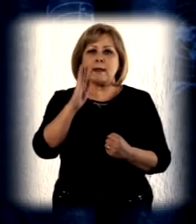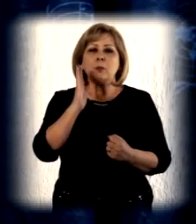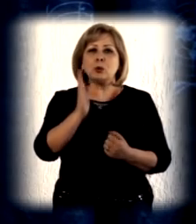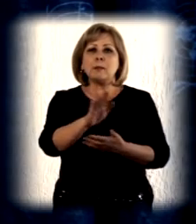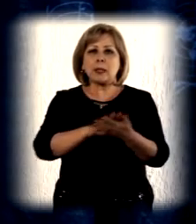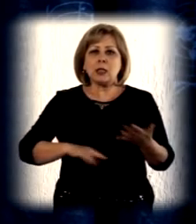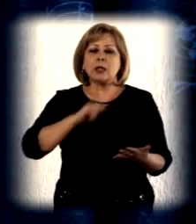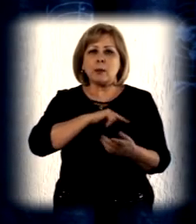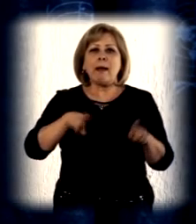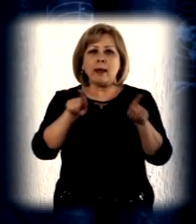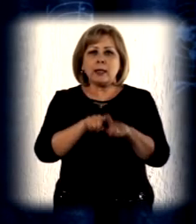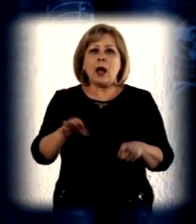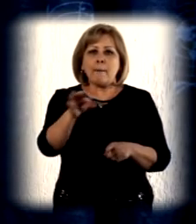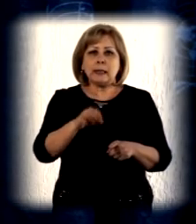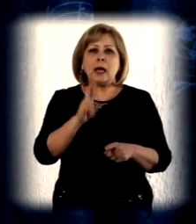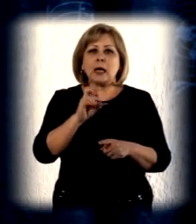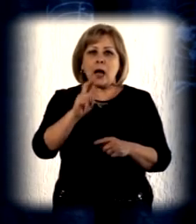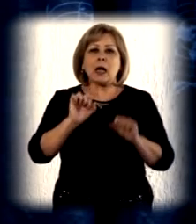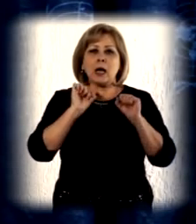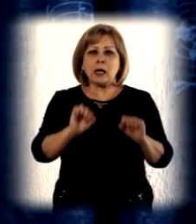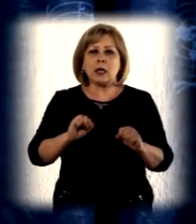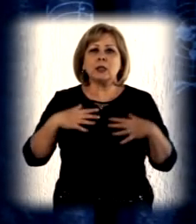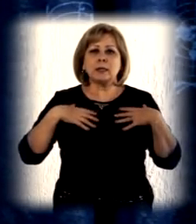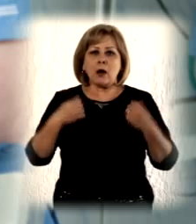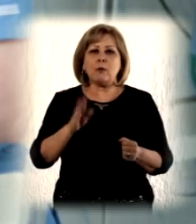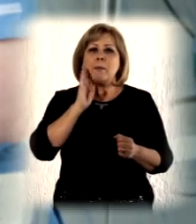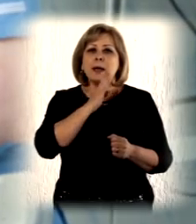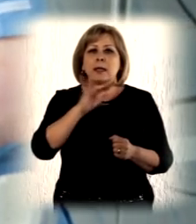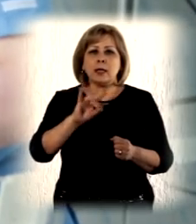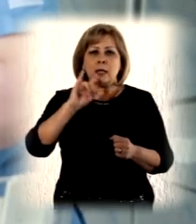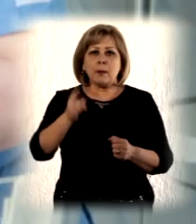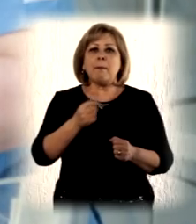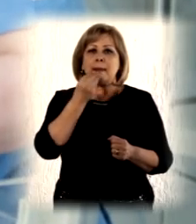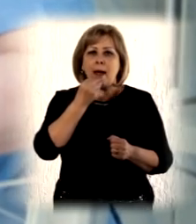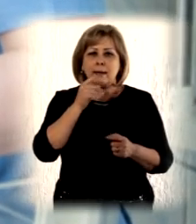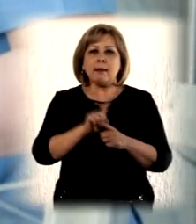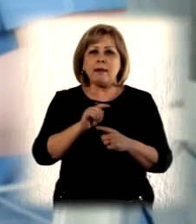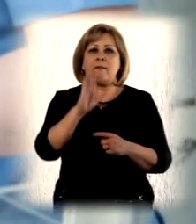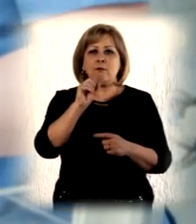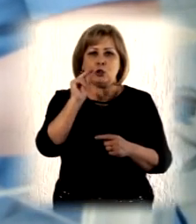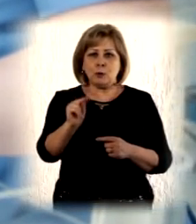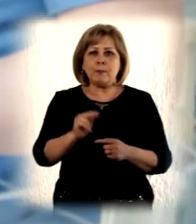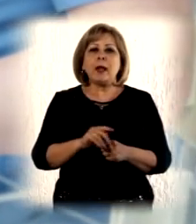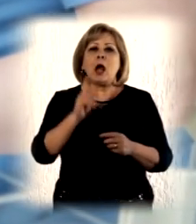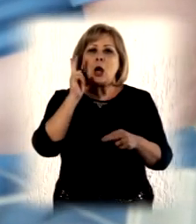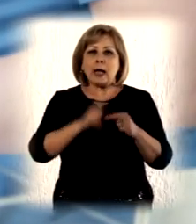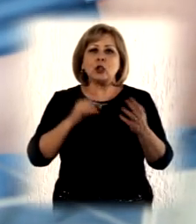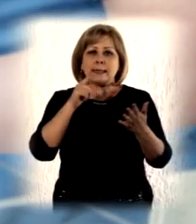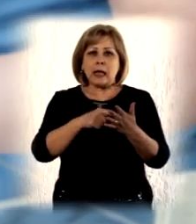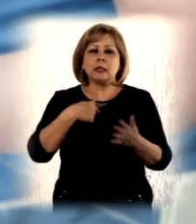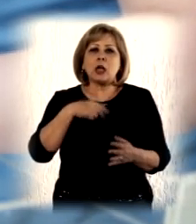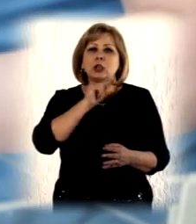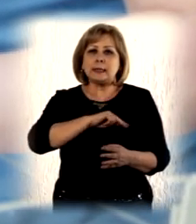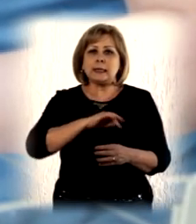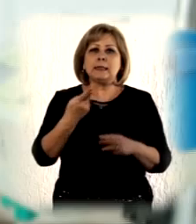In the health sector, UNICEF will continue working in the areas of maternal and child health, nutrition, and